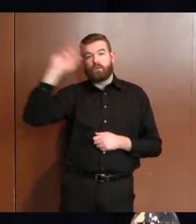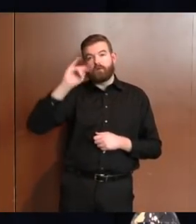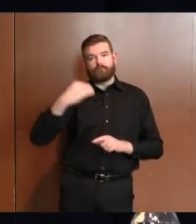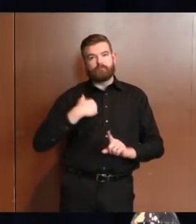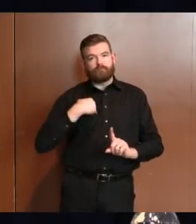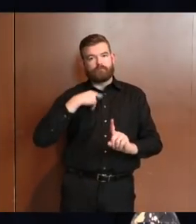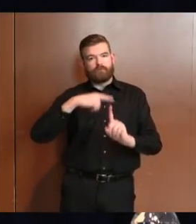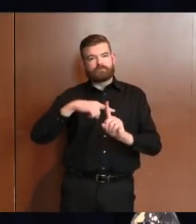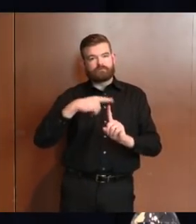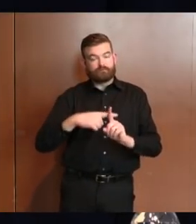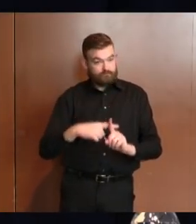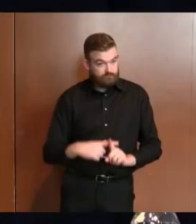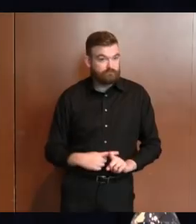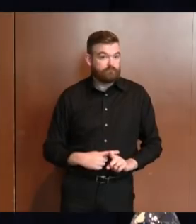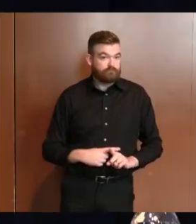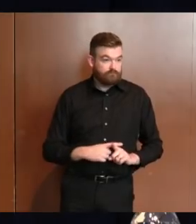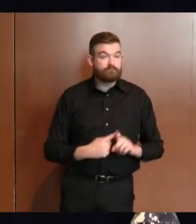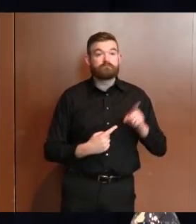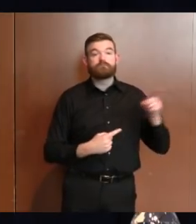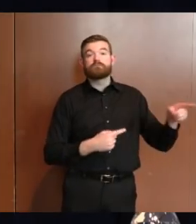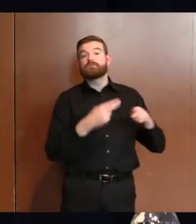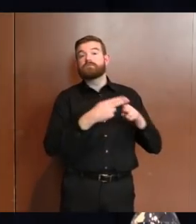operation to be up and running.